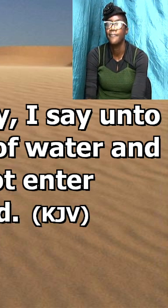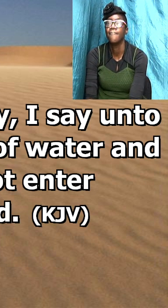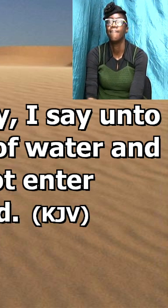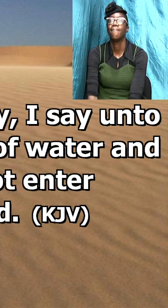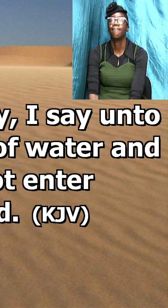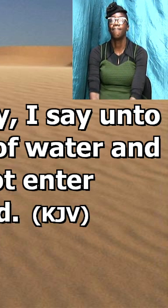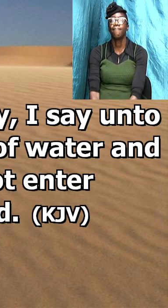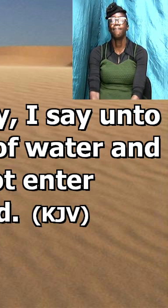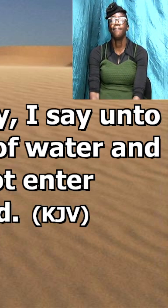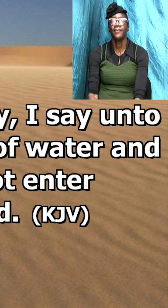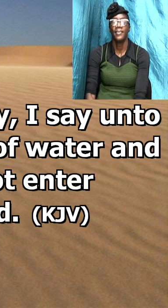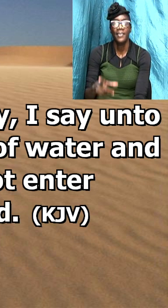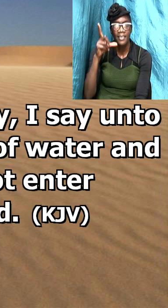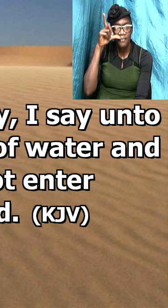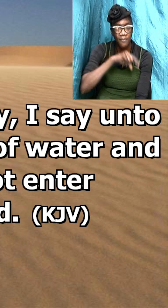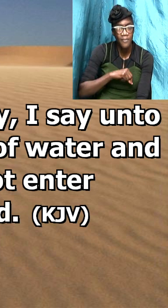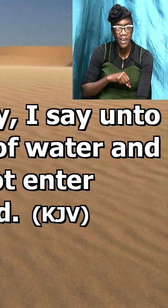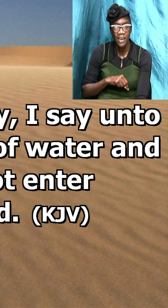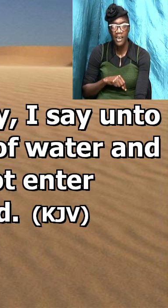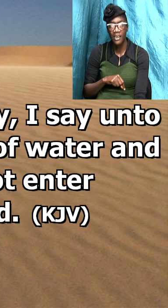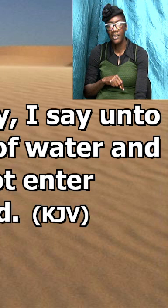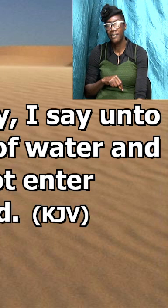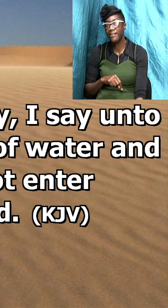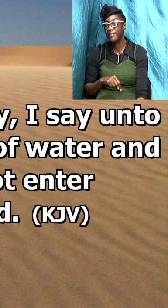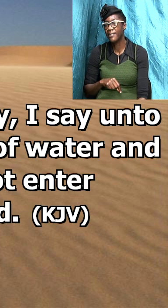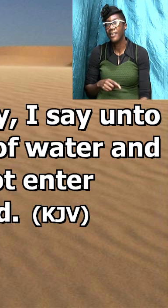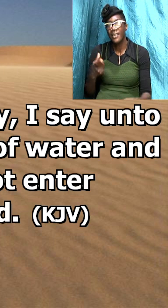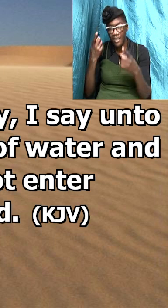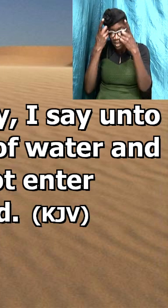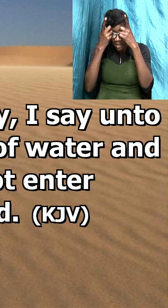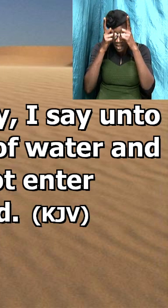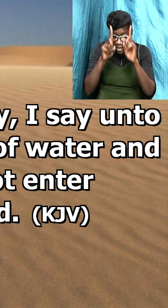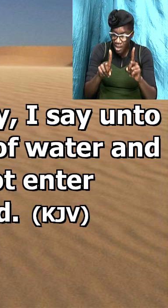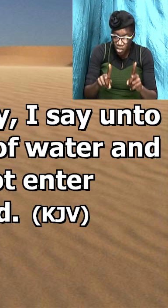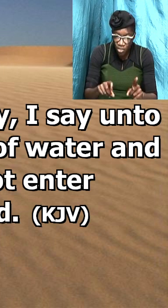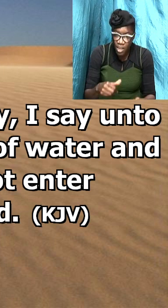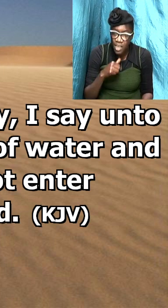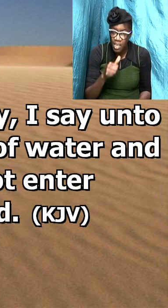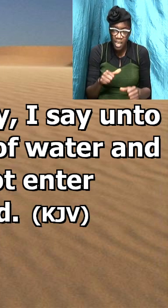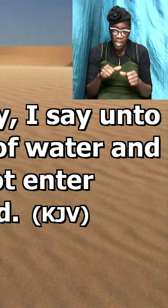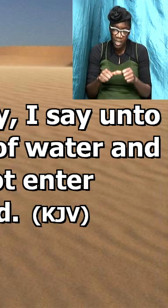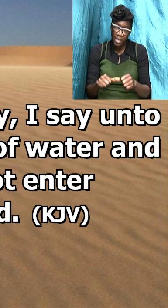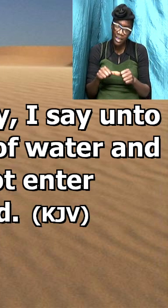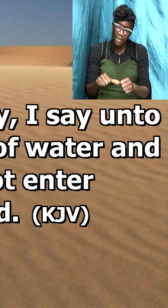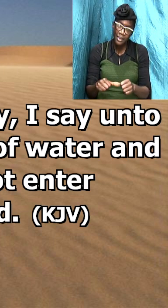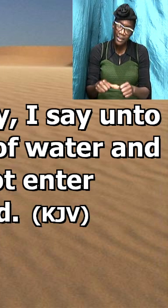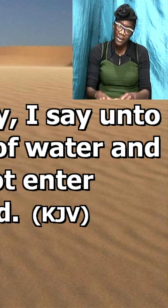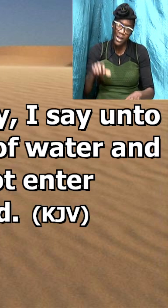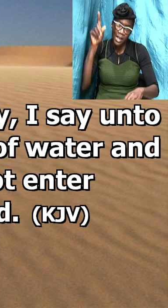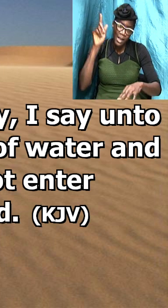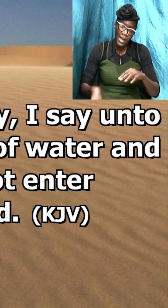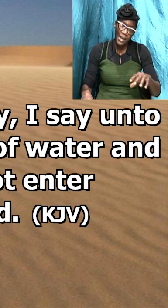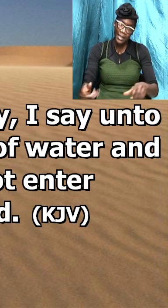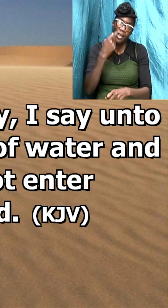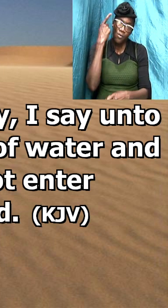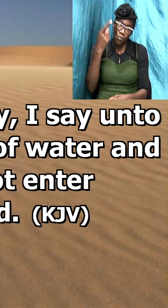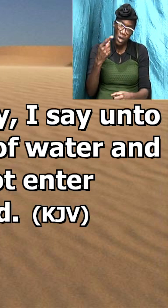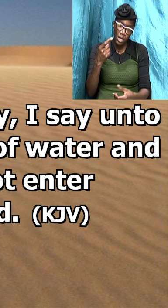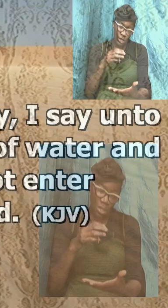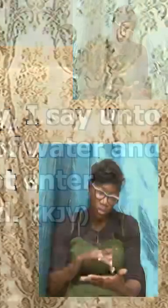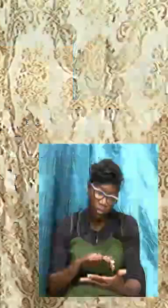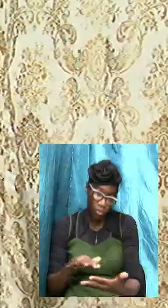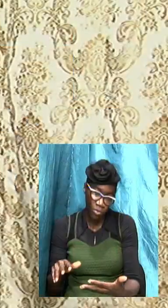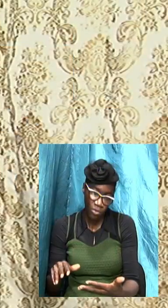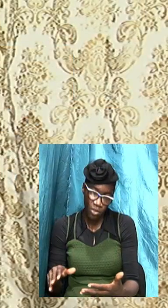that false doctrine is inconsistent through scripture somebody can't take one scripture and make it into a doctrine